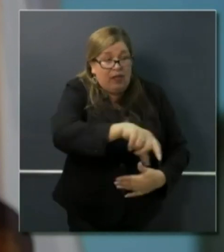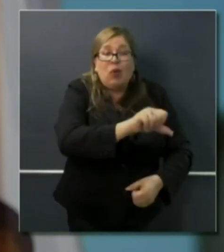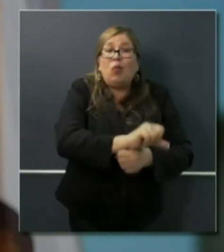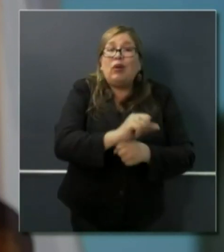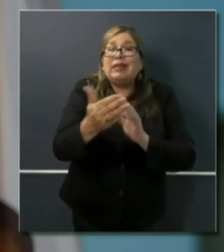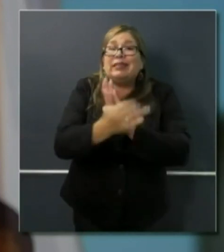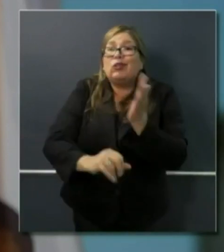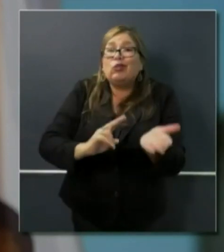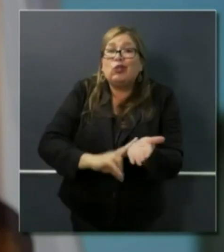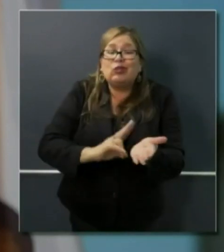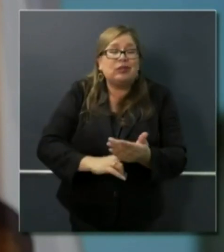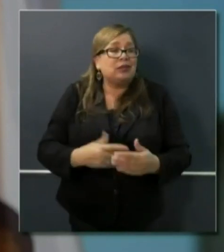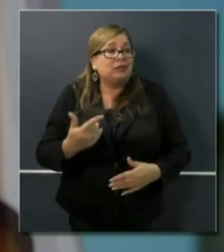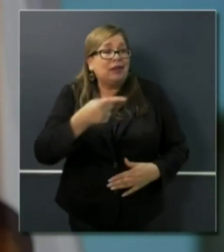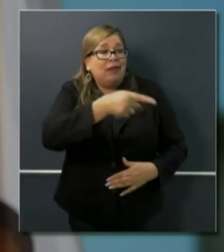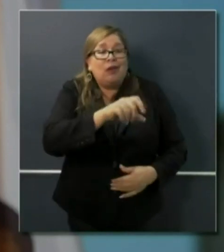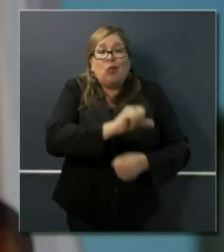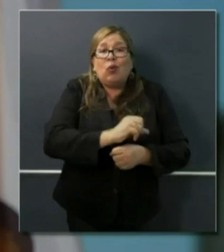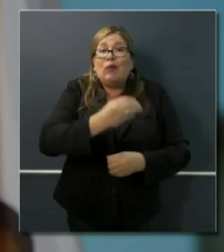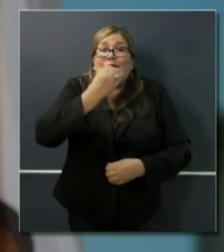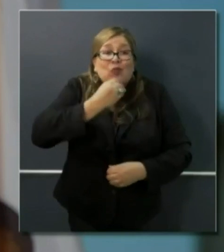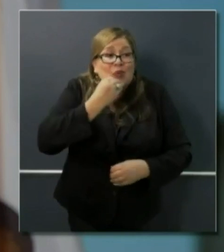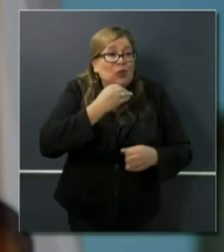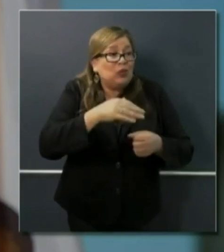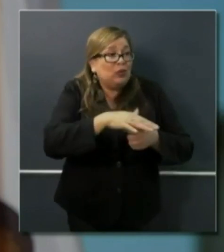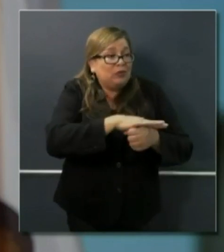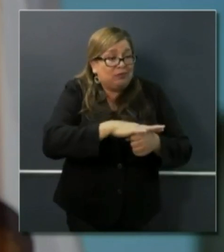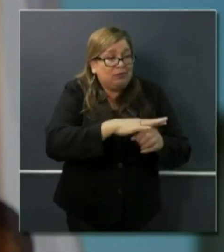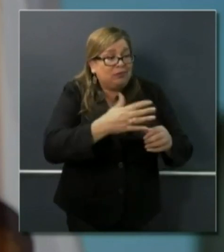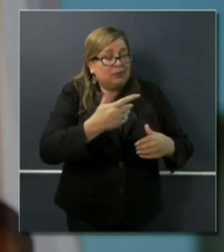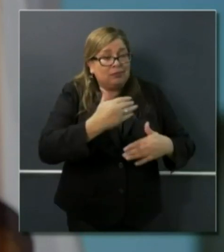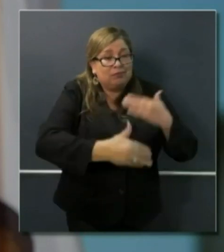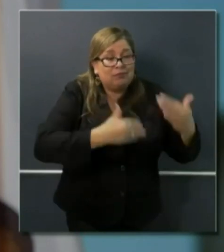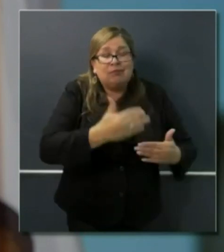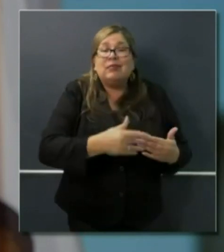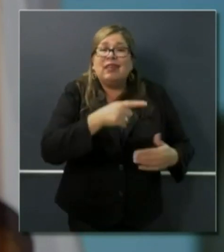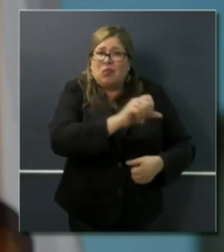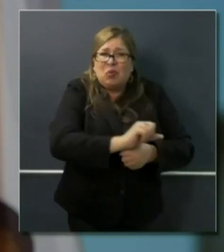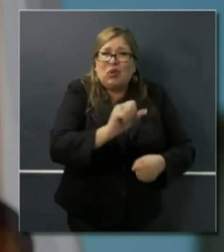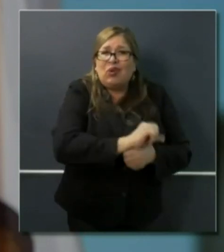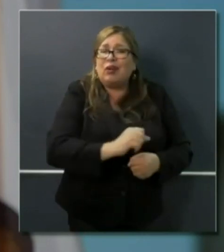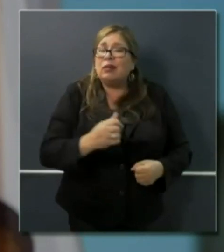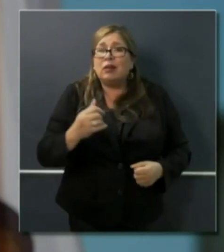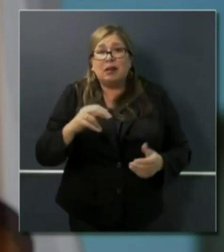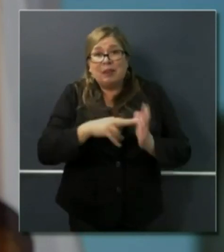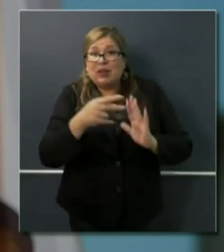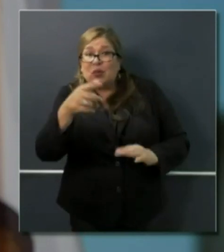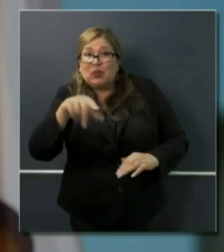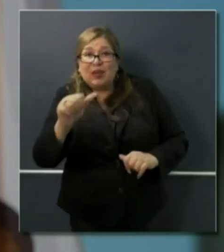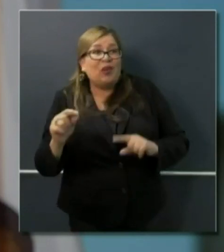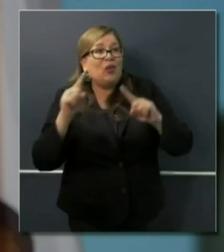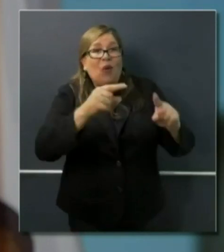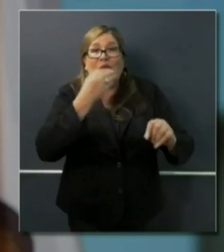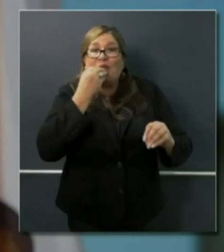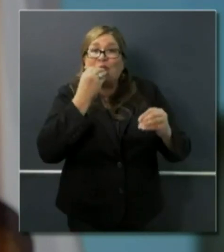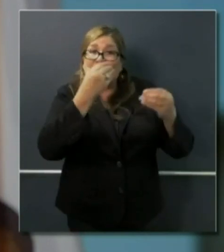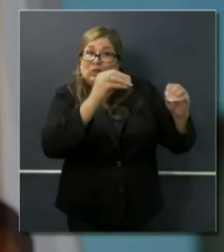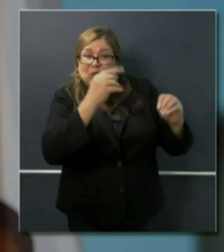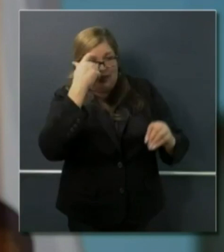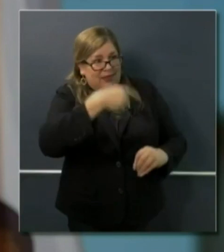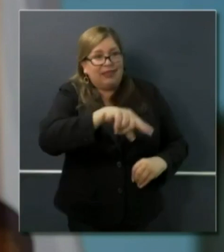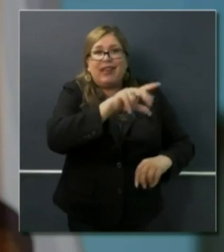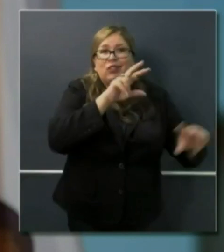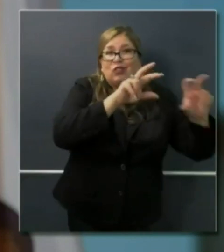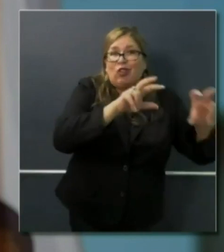is being procured and distributed, and making sure you have the ability to go to a grocery store and have something stocked there on the shelves.